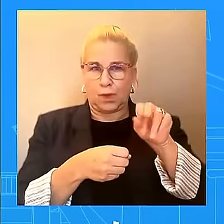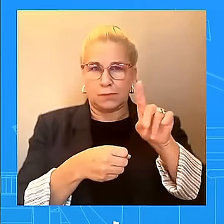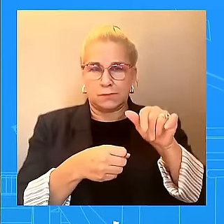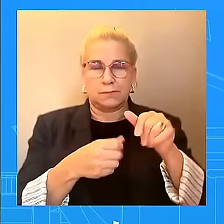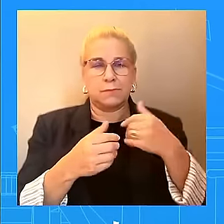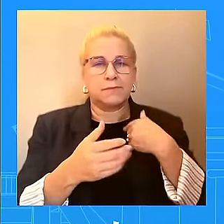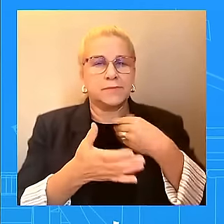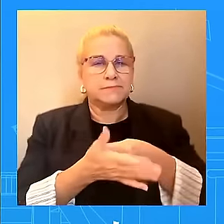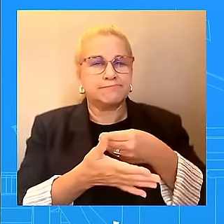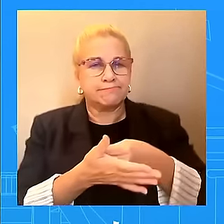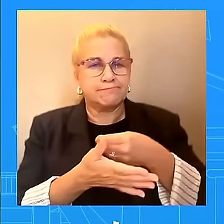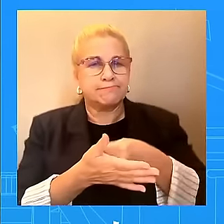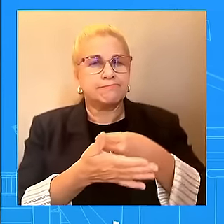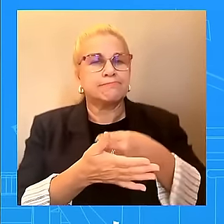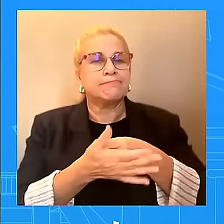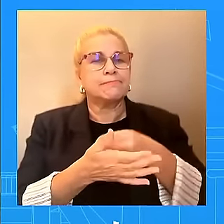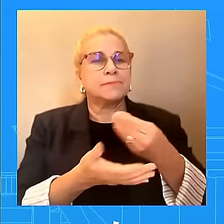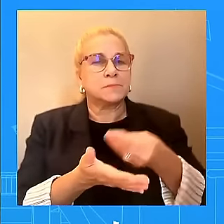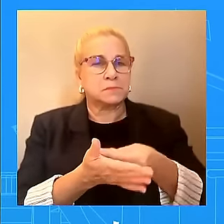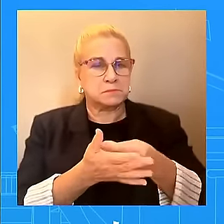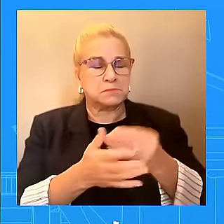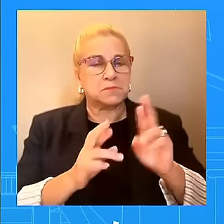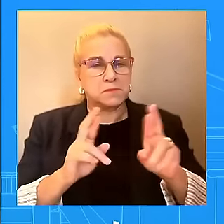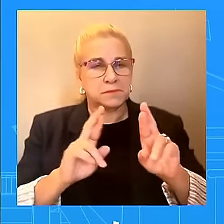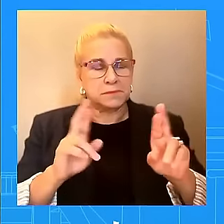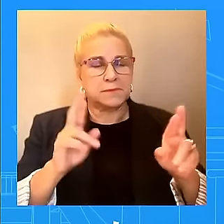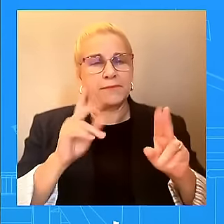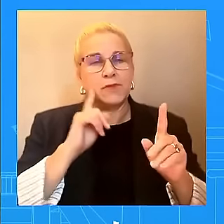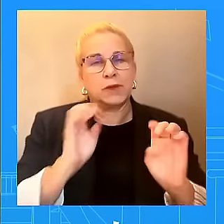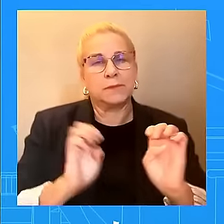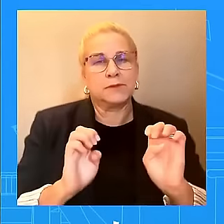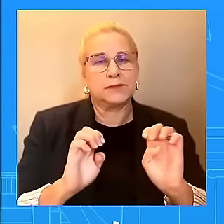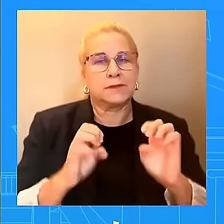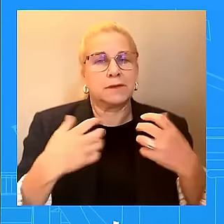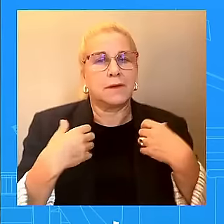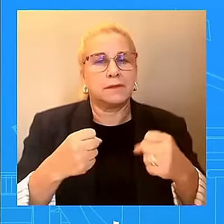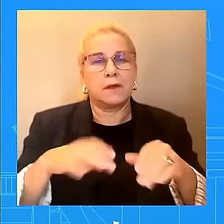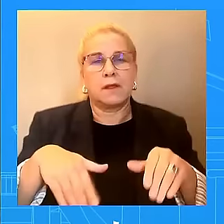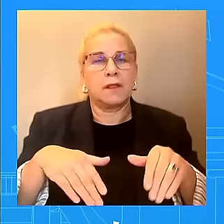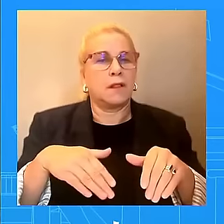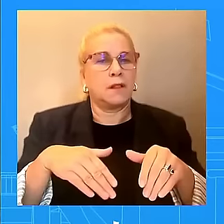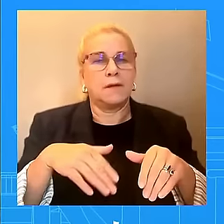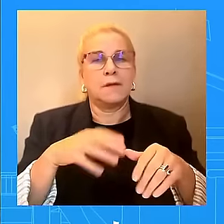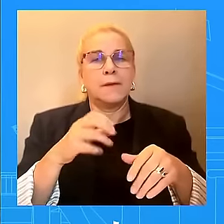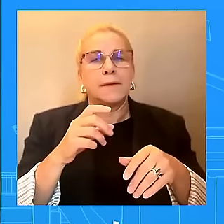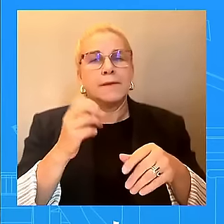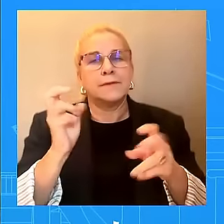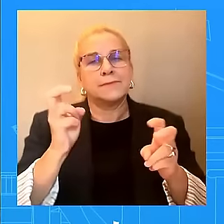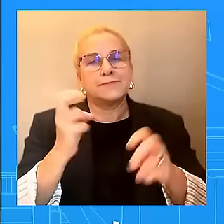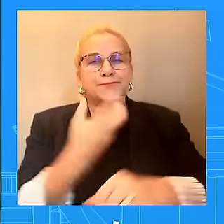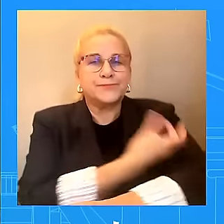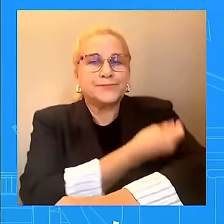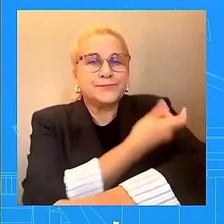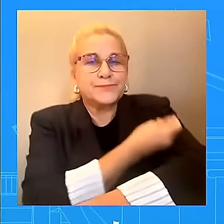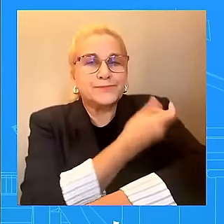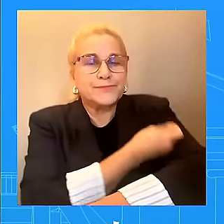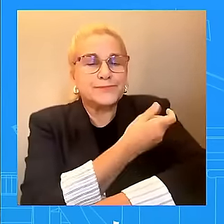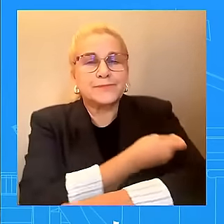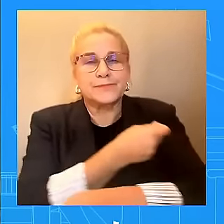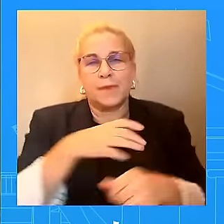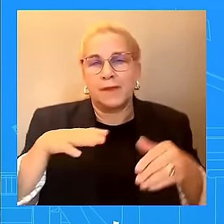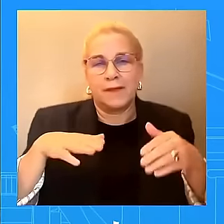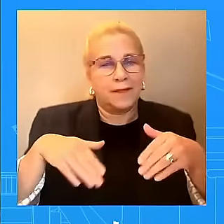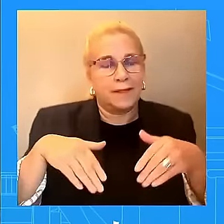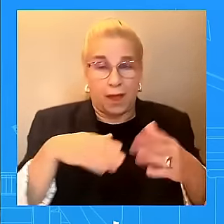-approved vaccines or drugs against MVD, the United States also contributed investigational vaccine and therapeutic